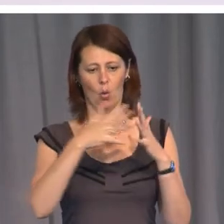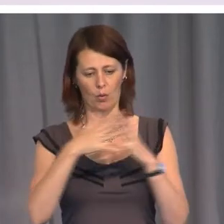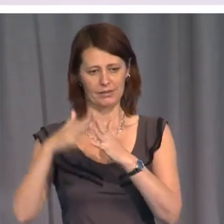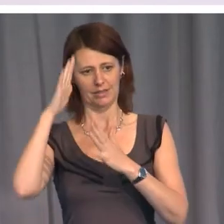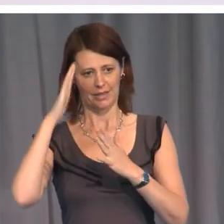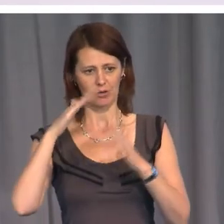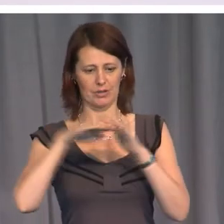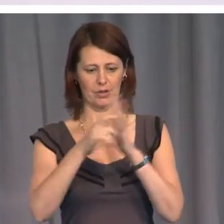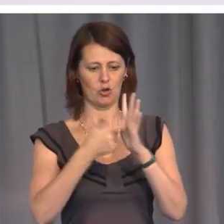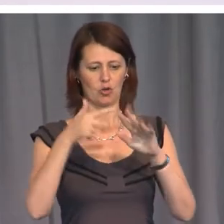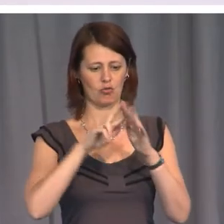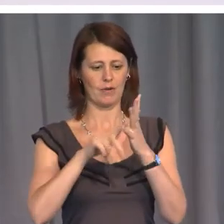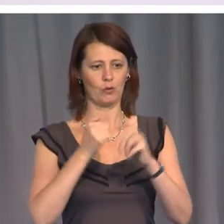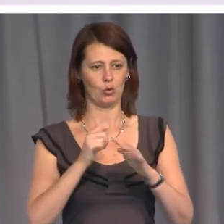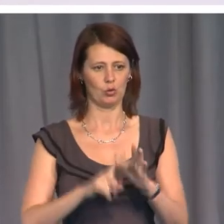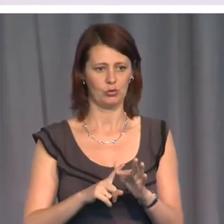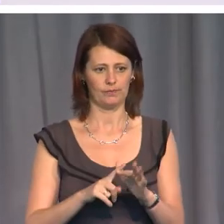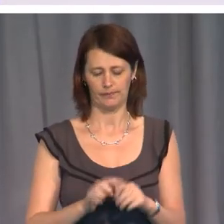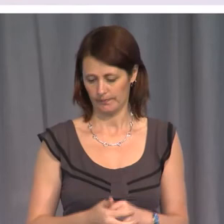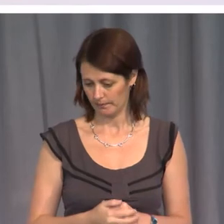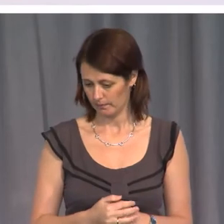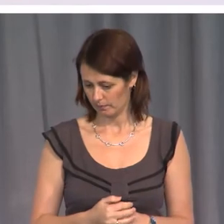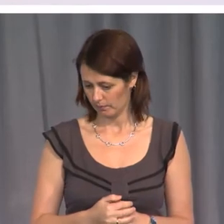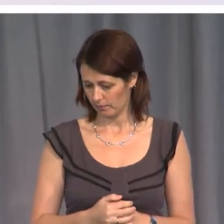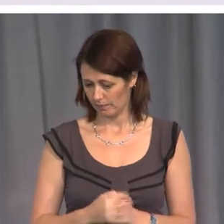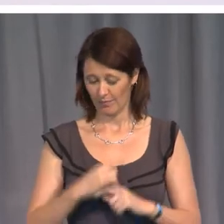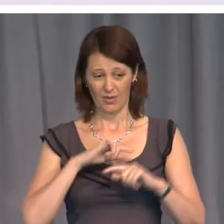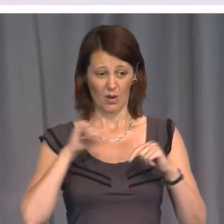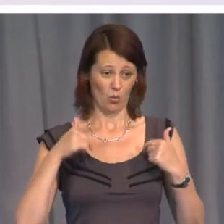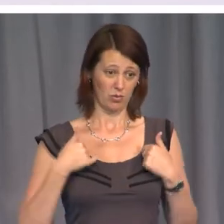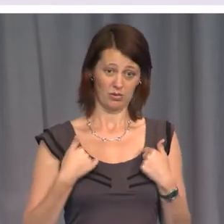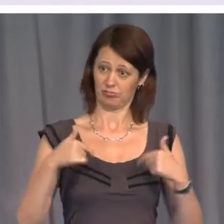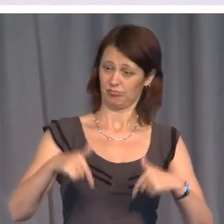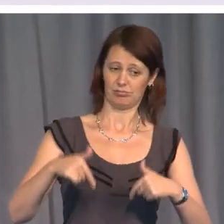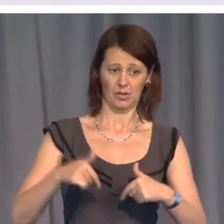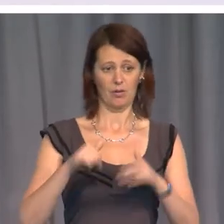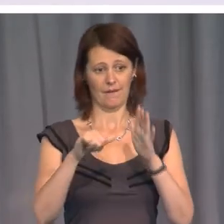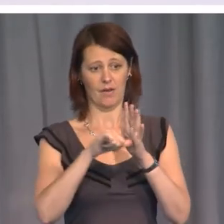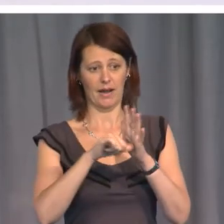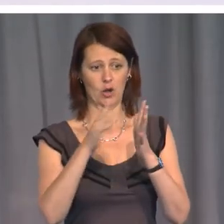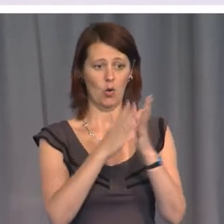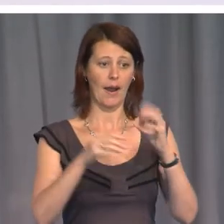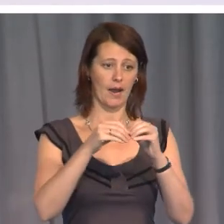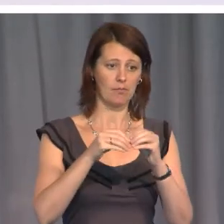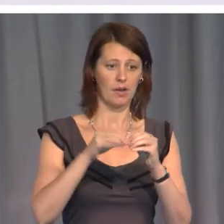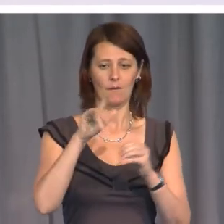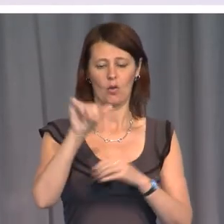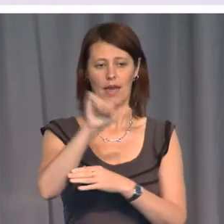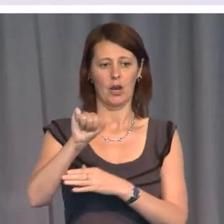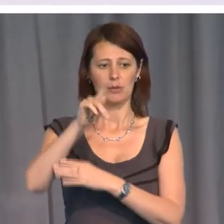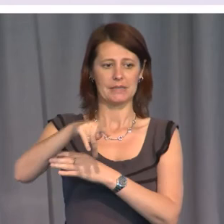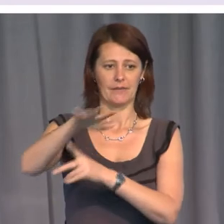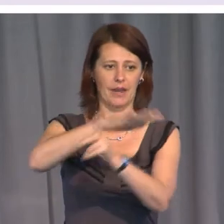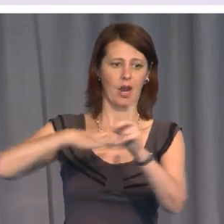of refuge. And we are, after all, a financial hub in the Asia-Pacific